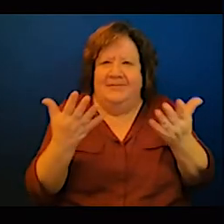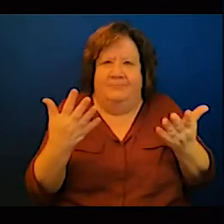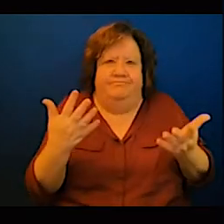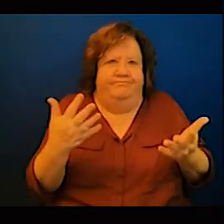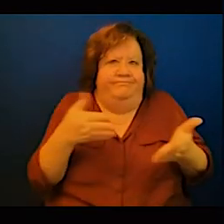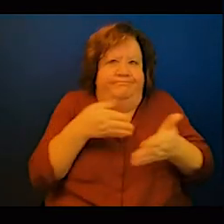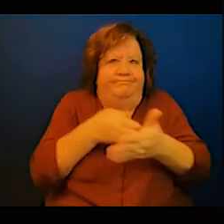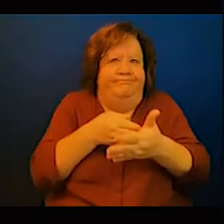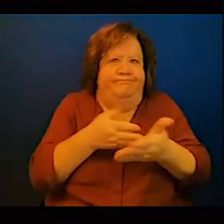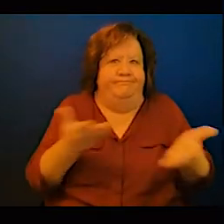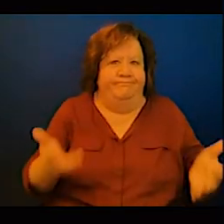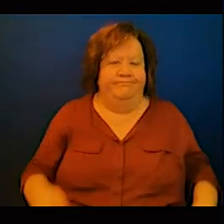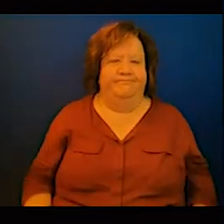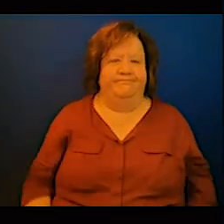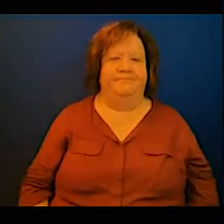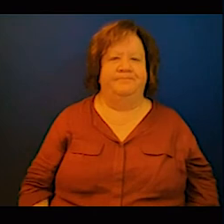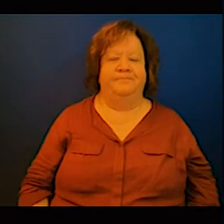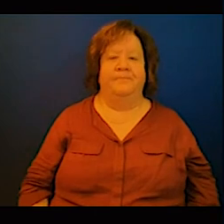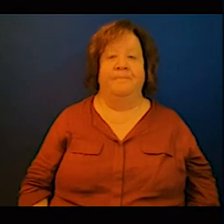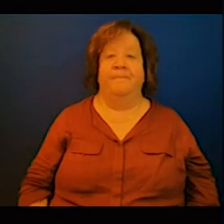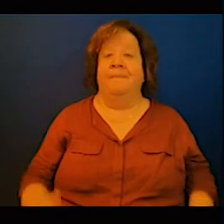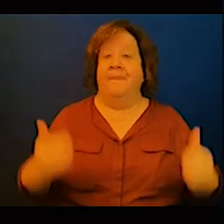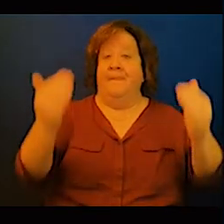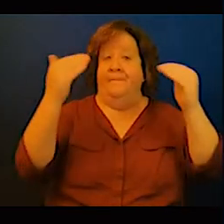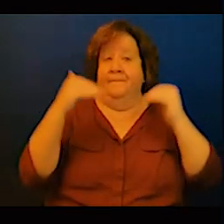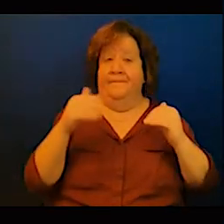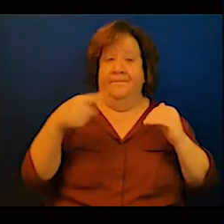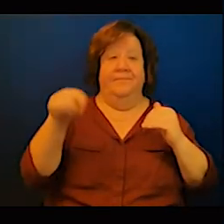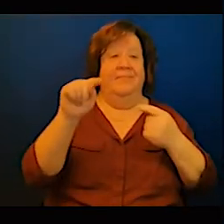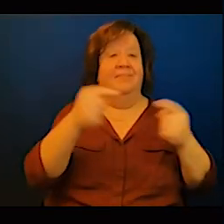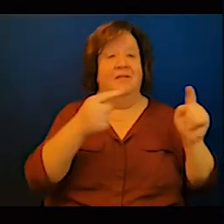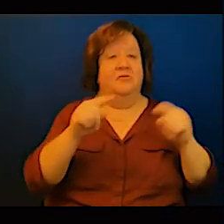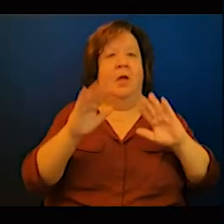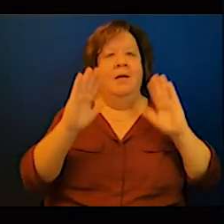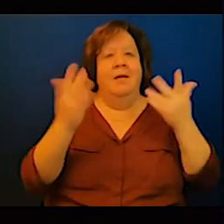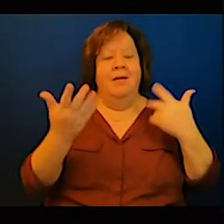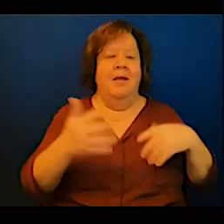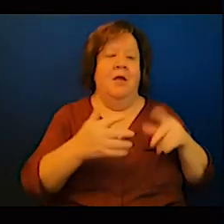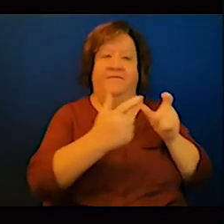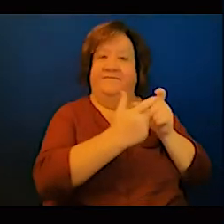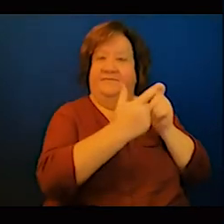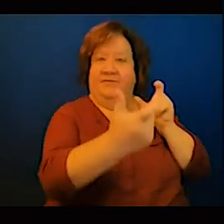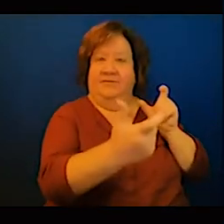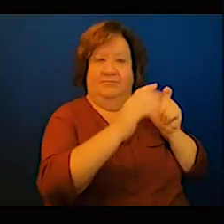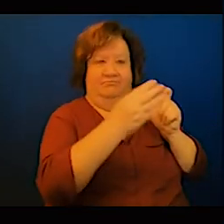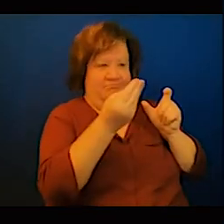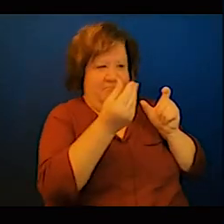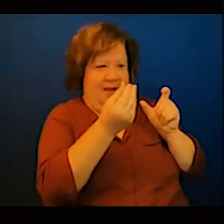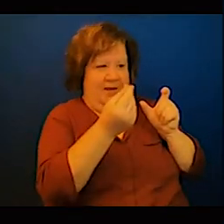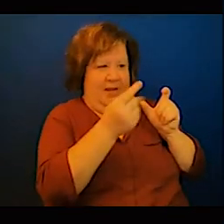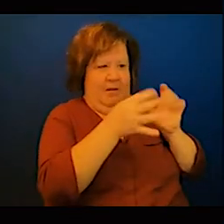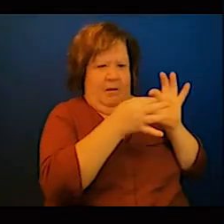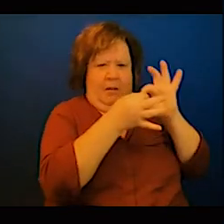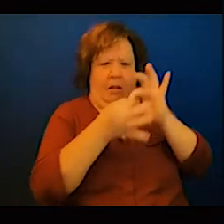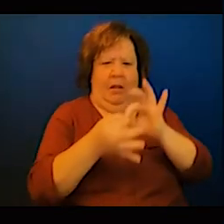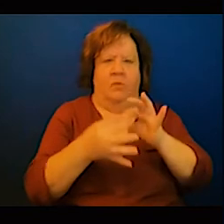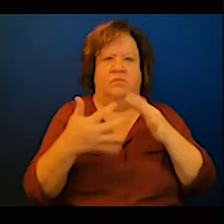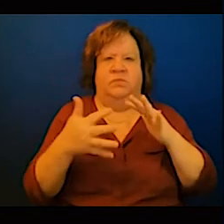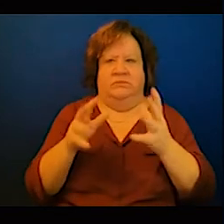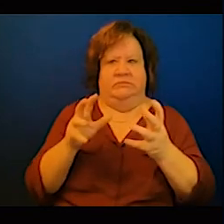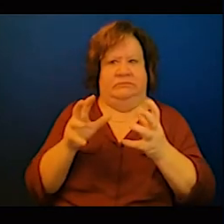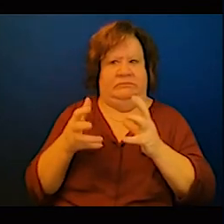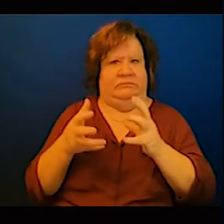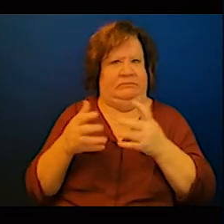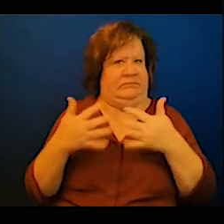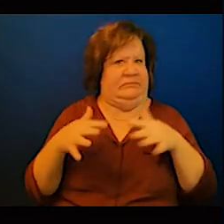several categories of risk we can say that we have general sovereign risk which is there